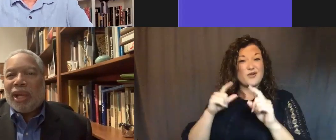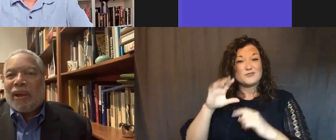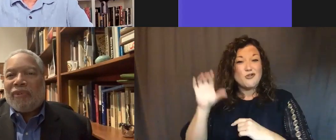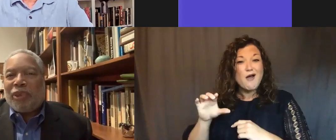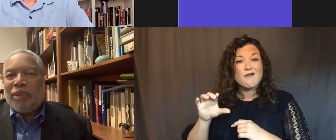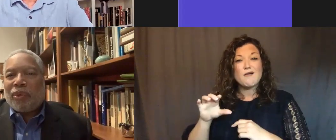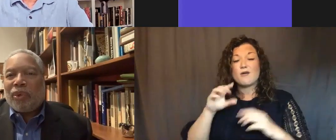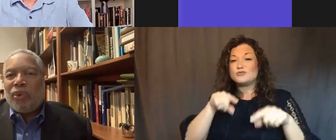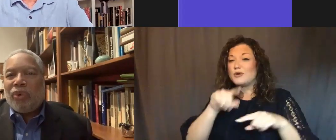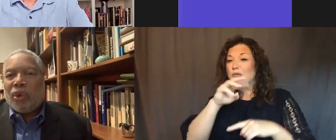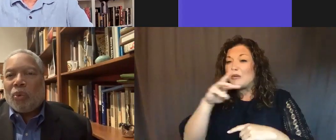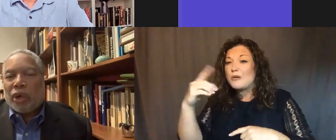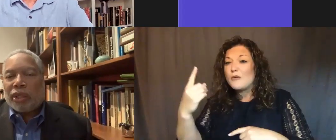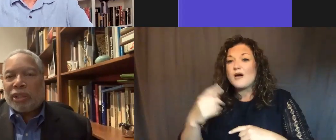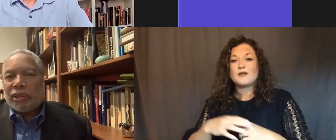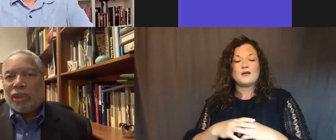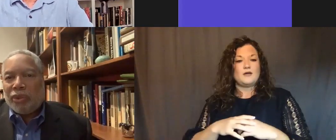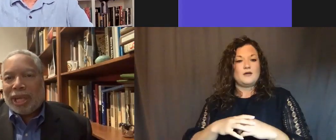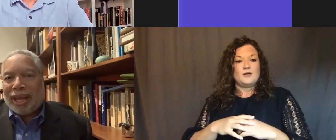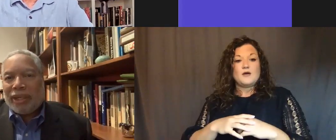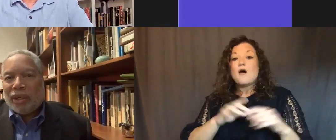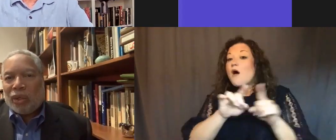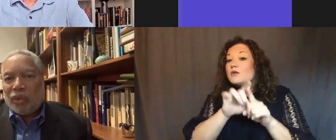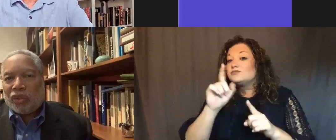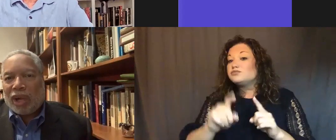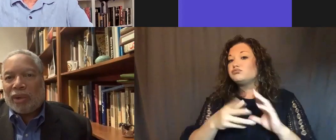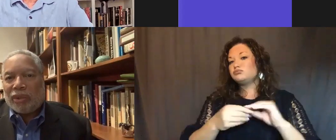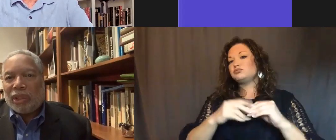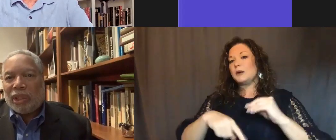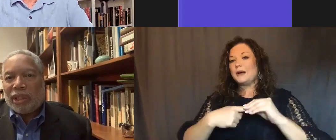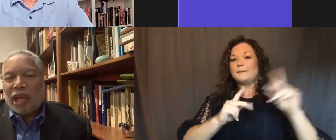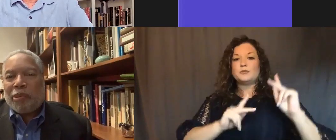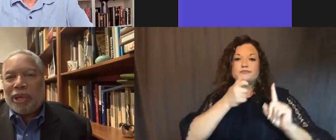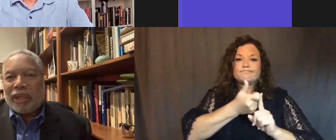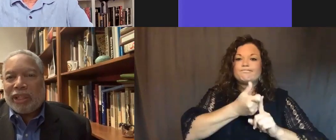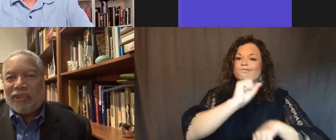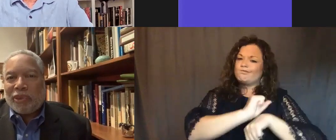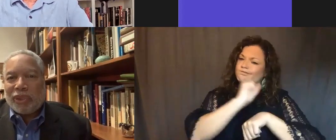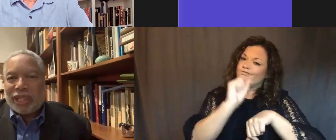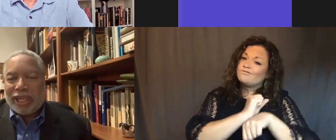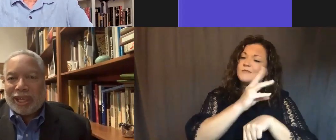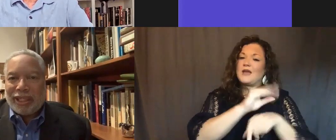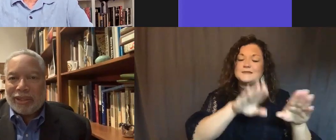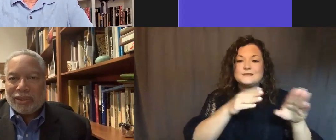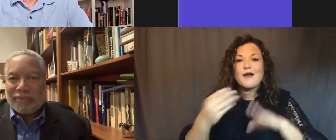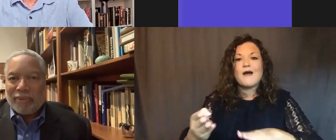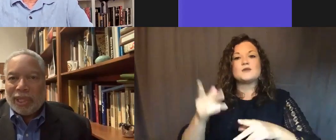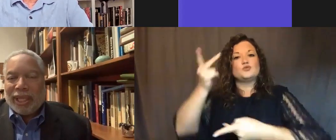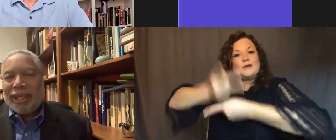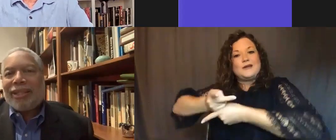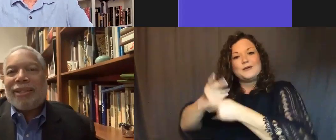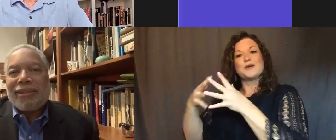story of people who worked, who died, who struggled to help America live up to its stated ideals.